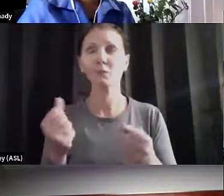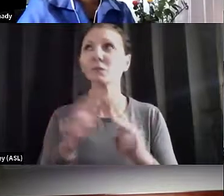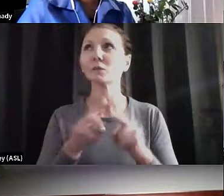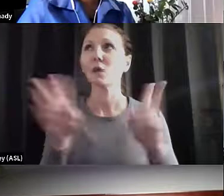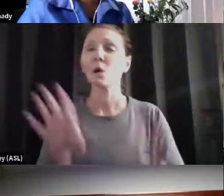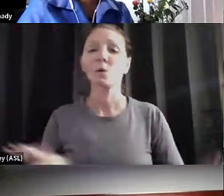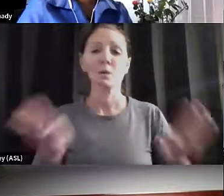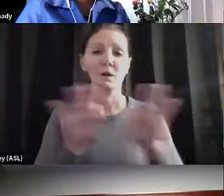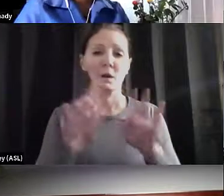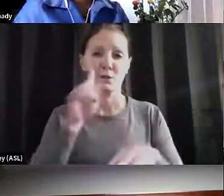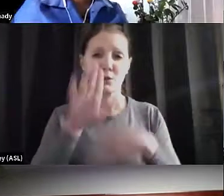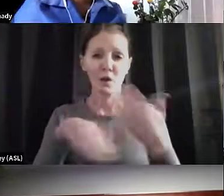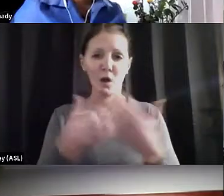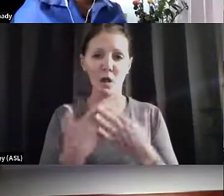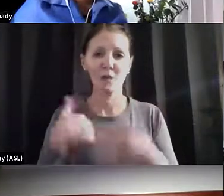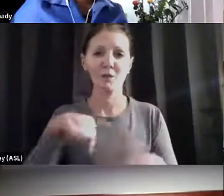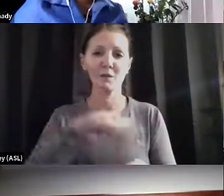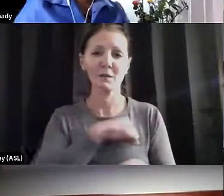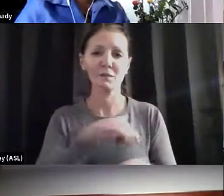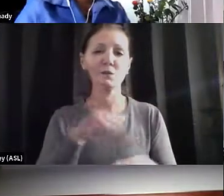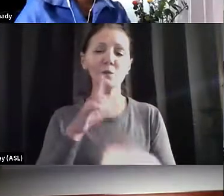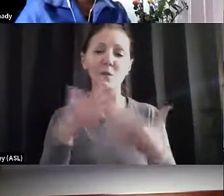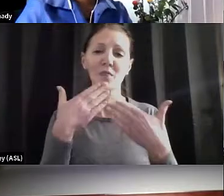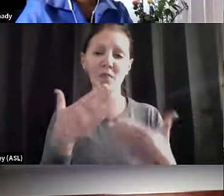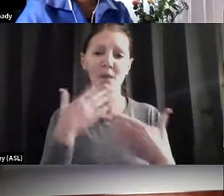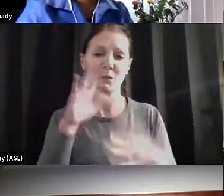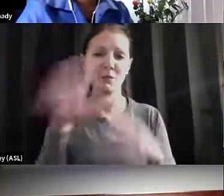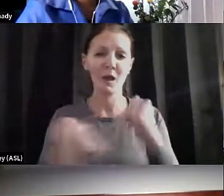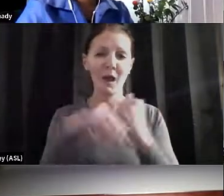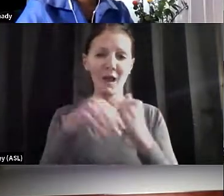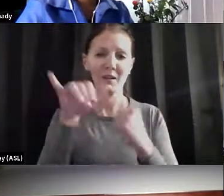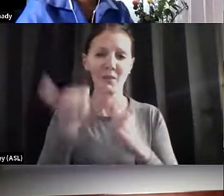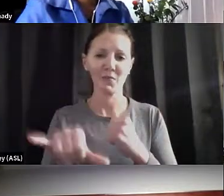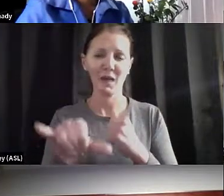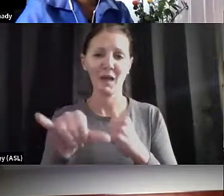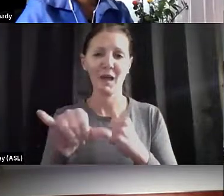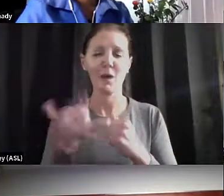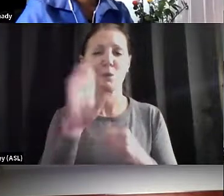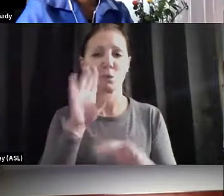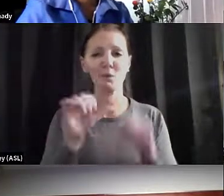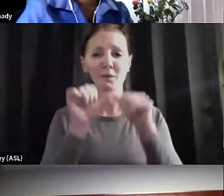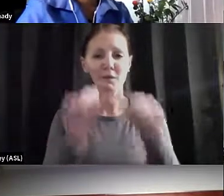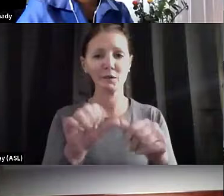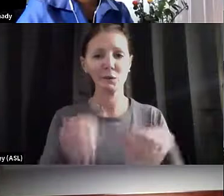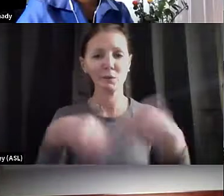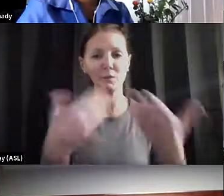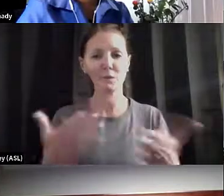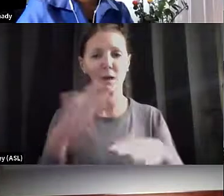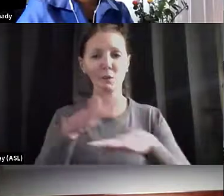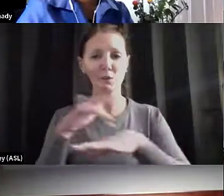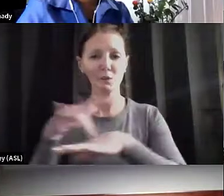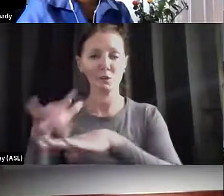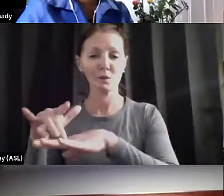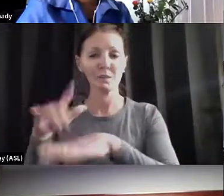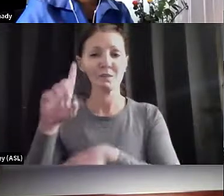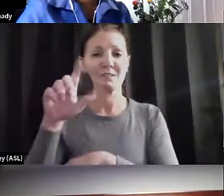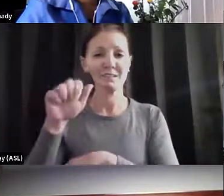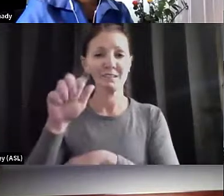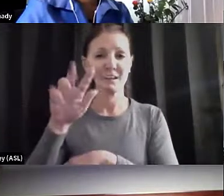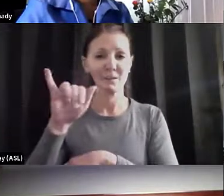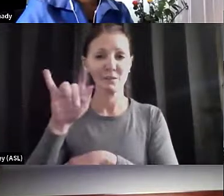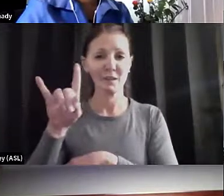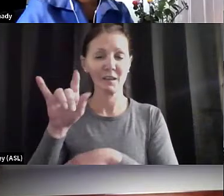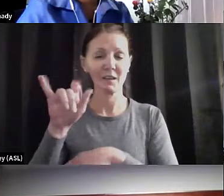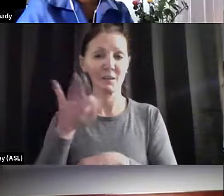for all of us. And so thank you for putting that in the space. And so we'll continue to provide resources. David, if you're still on our